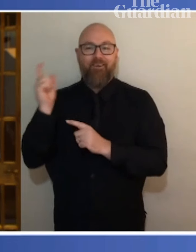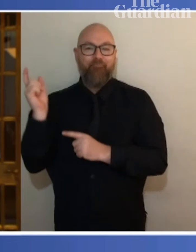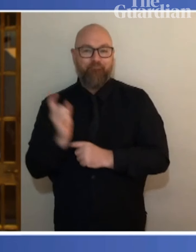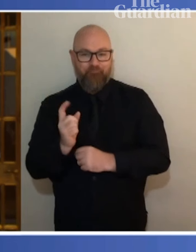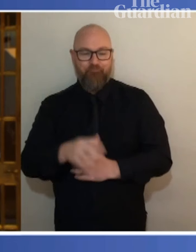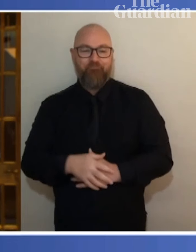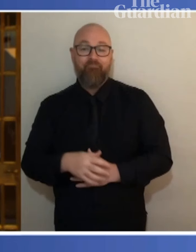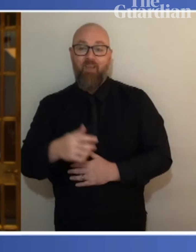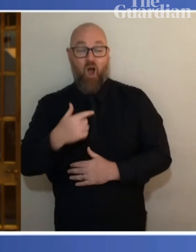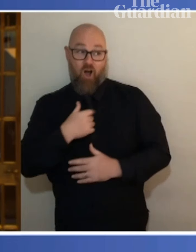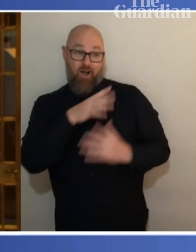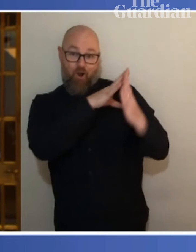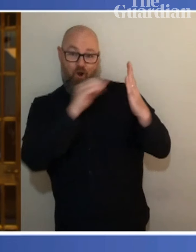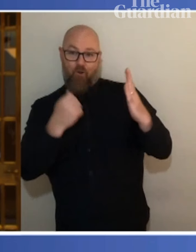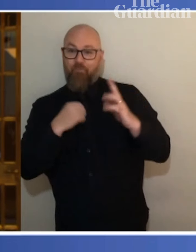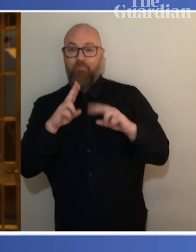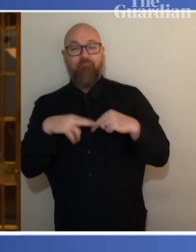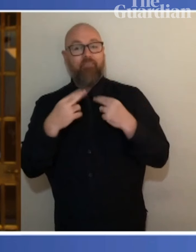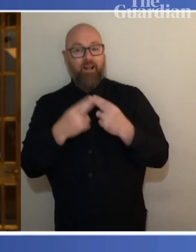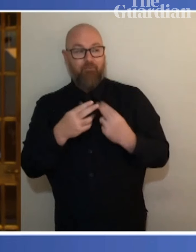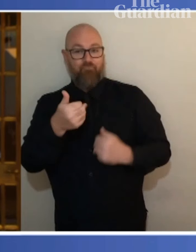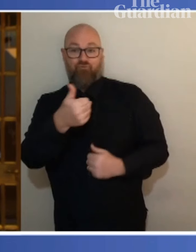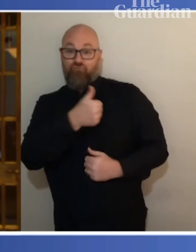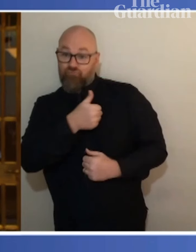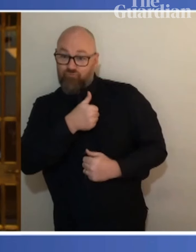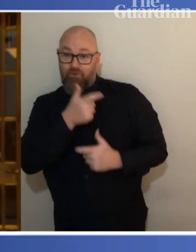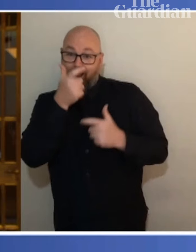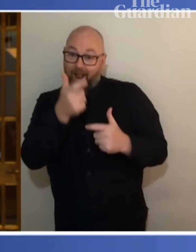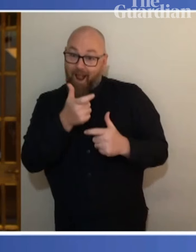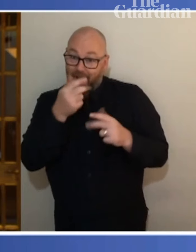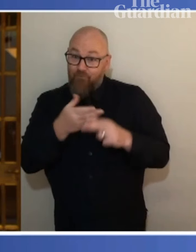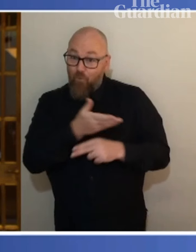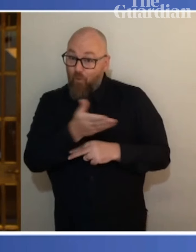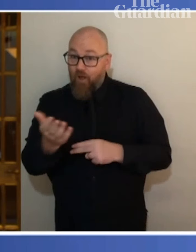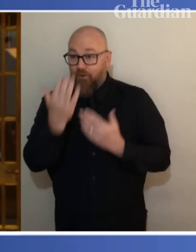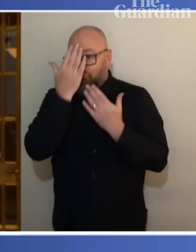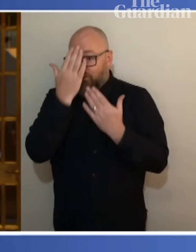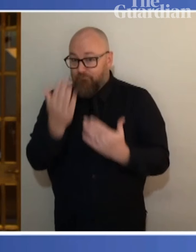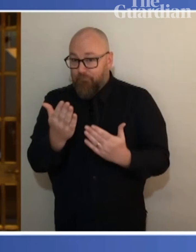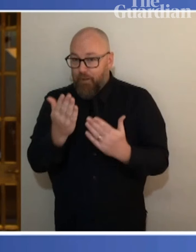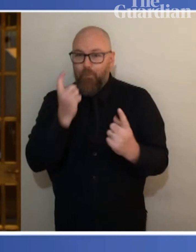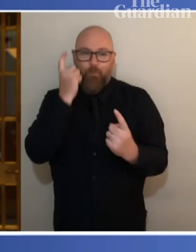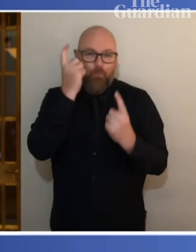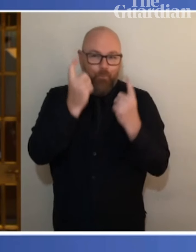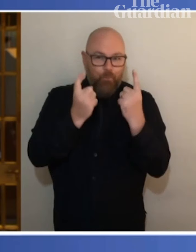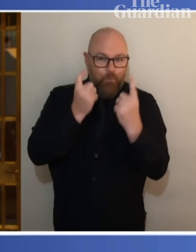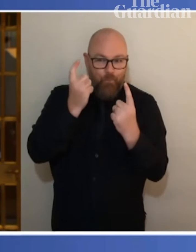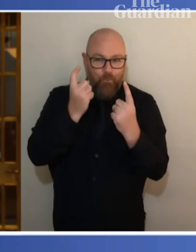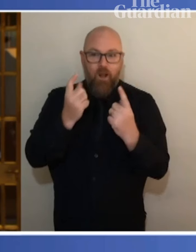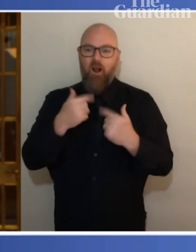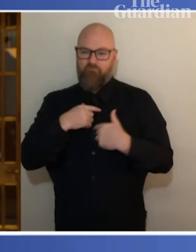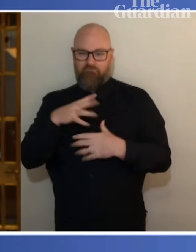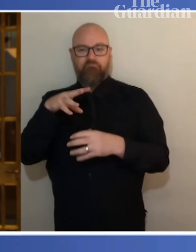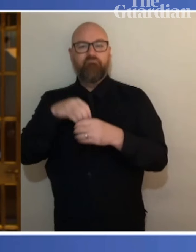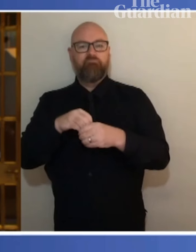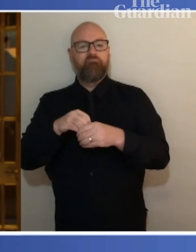Generosity, care for others, respect, curiosity, being of service to society and always